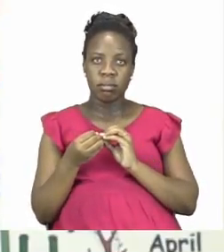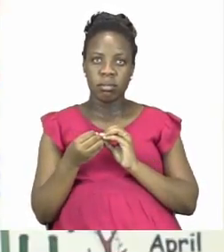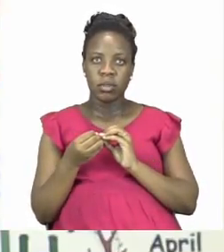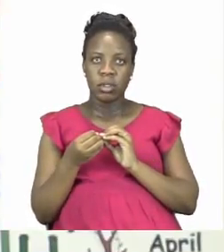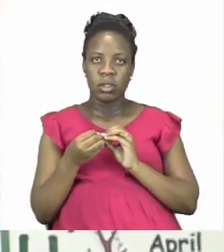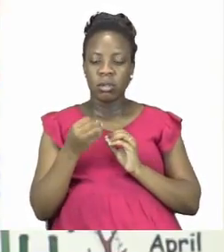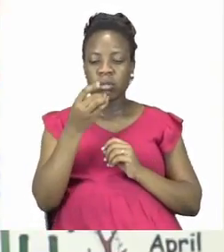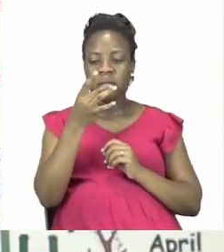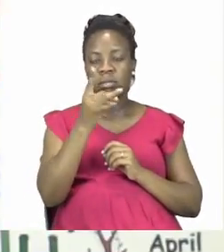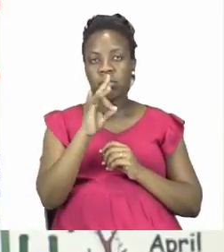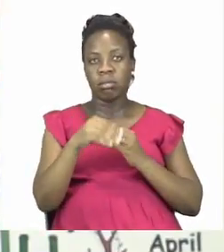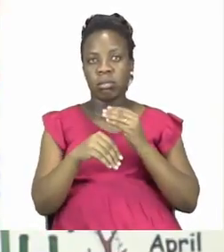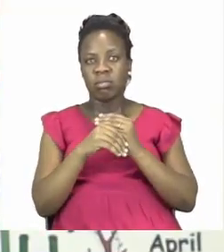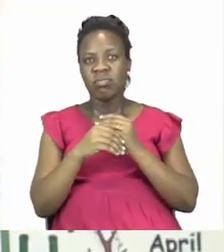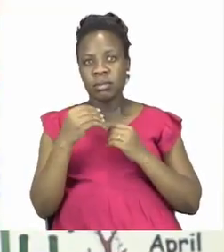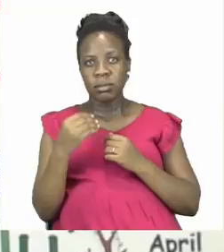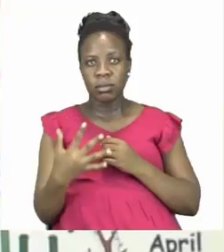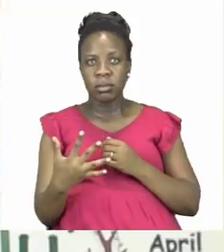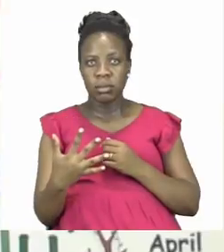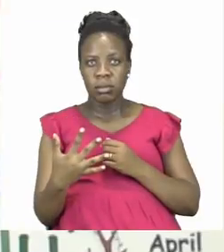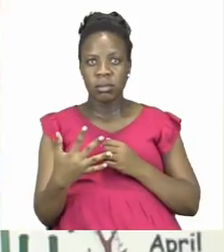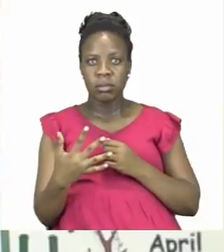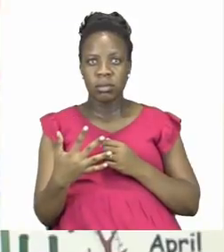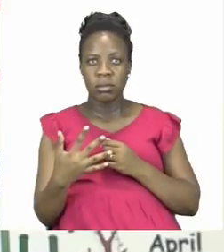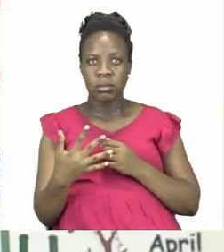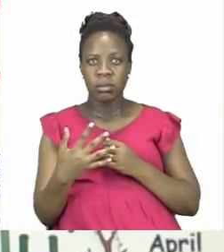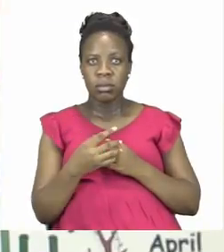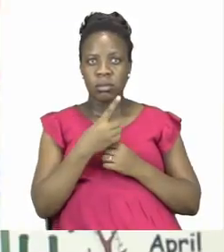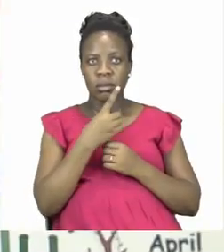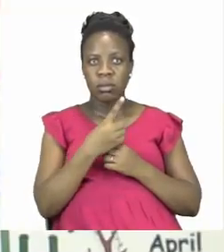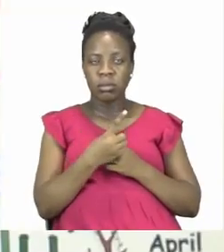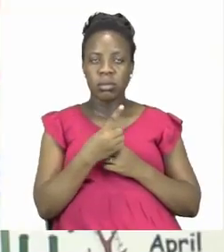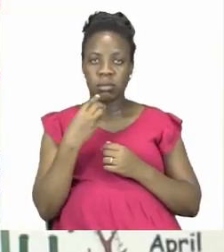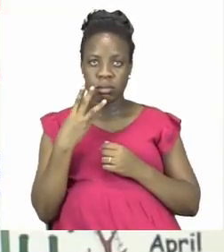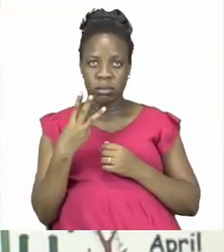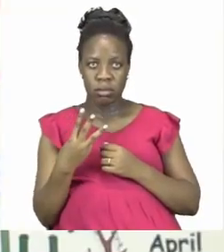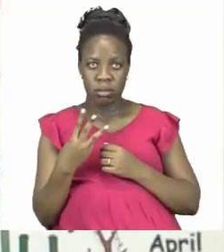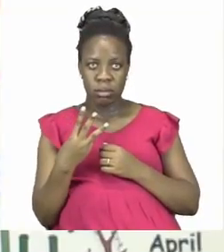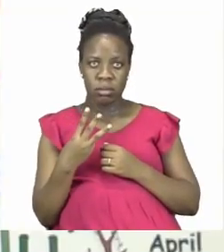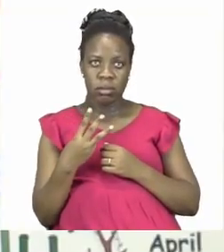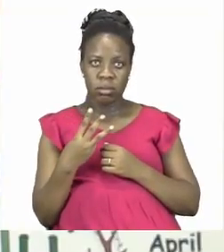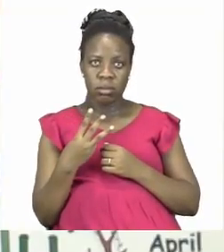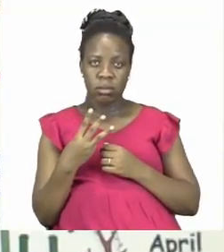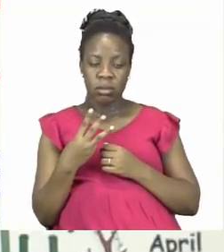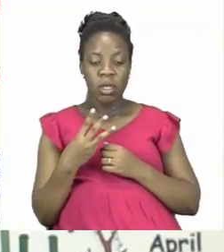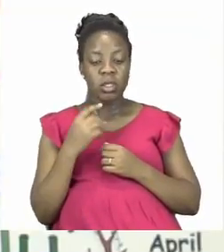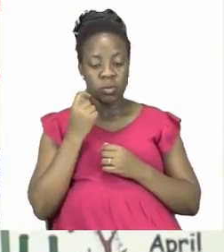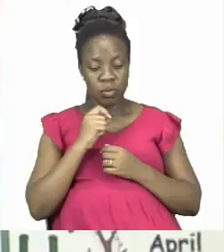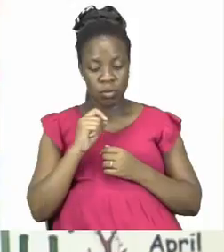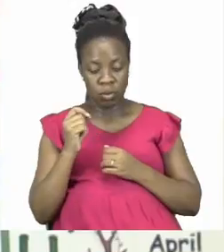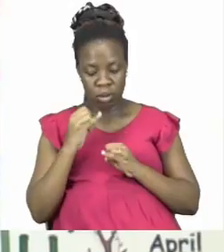8 plus 5 and 8 plus 5 is equal to 13. 13.